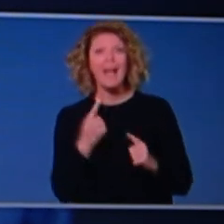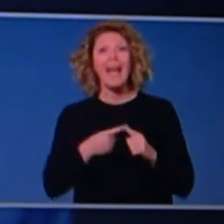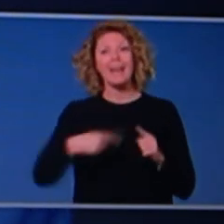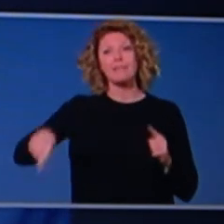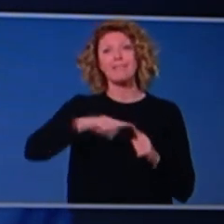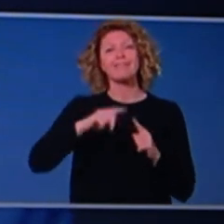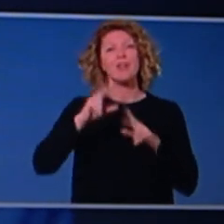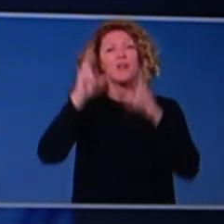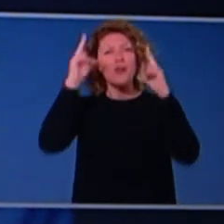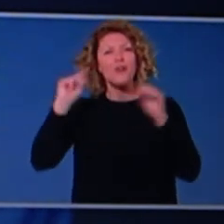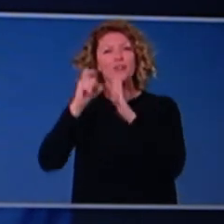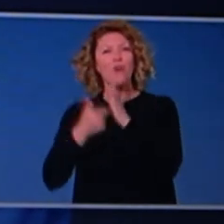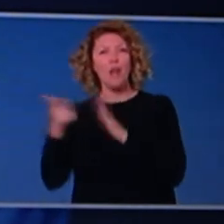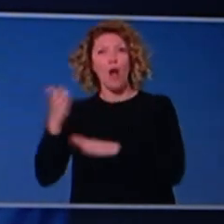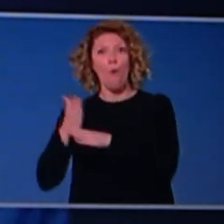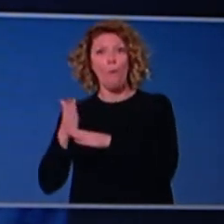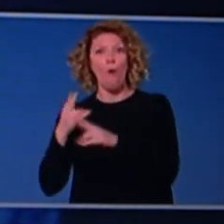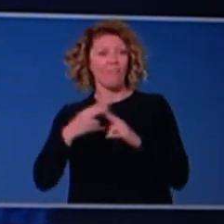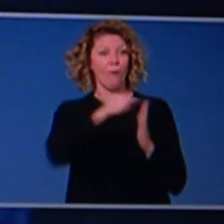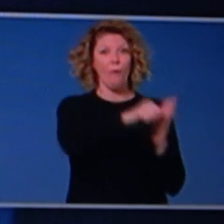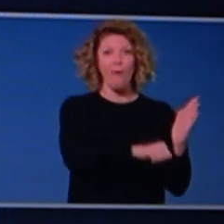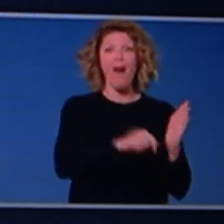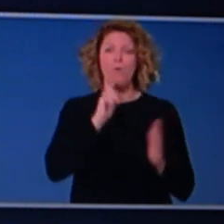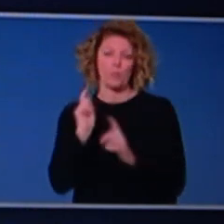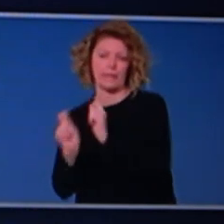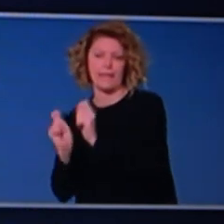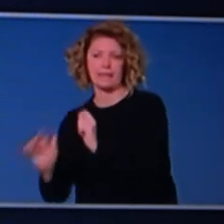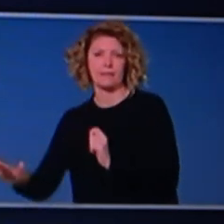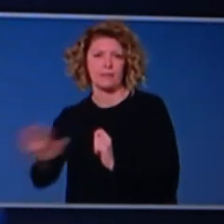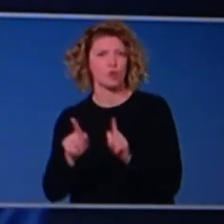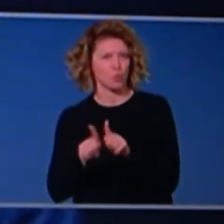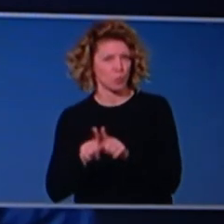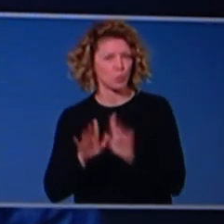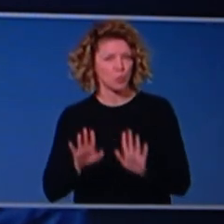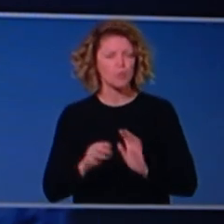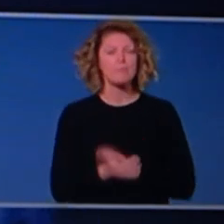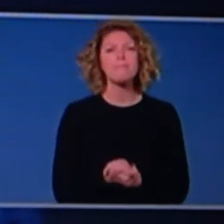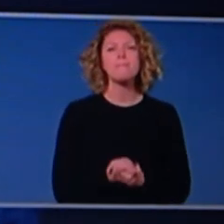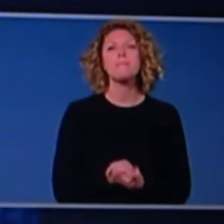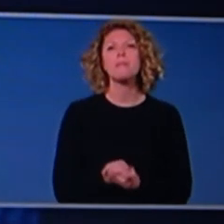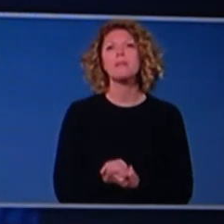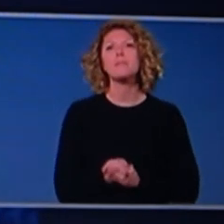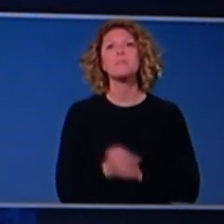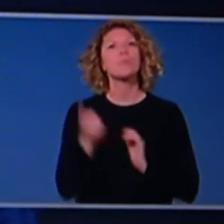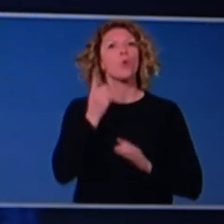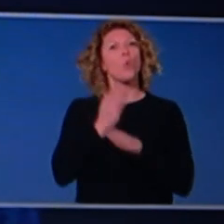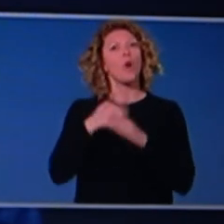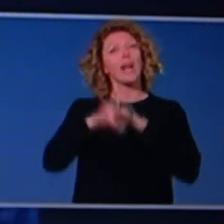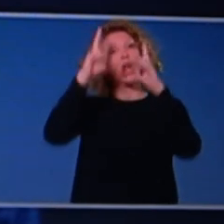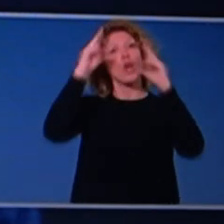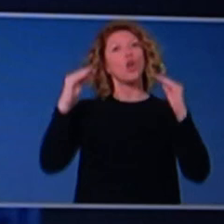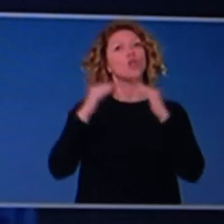that we're not having cases in that group. We will be also testing aged care workers